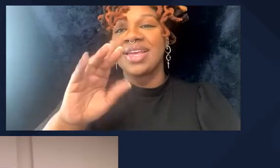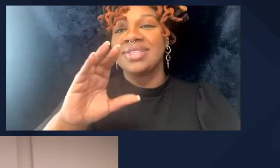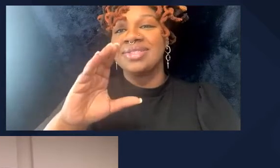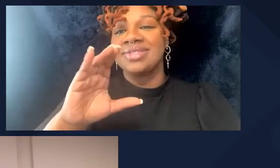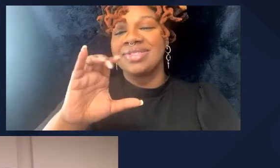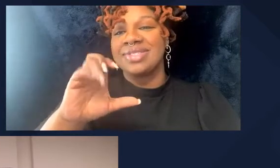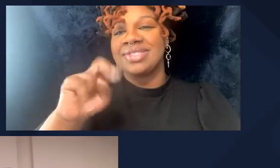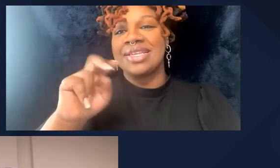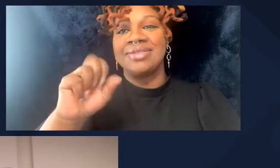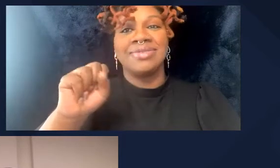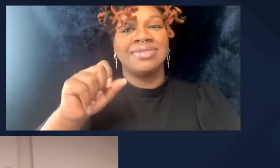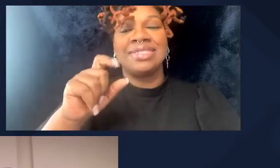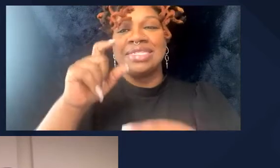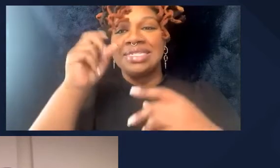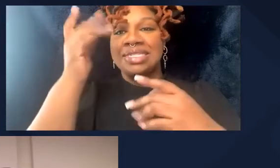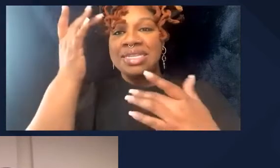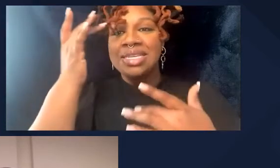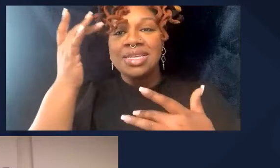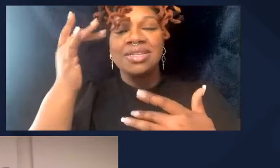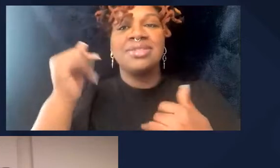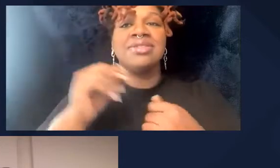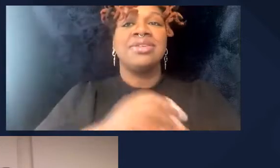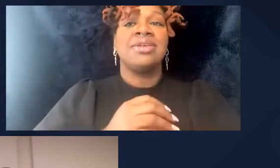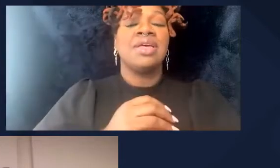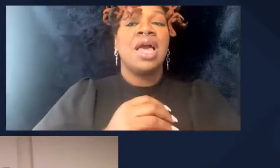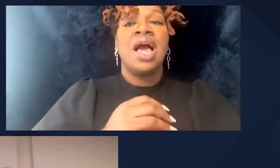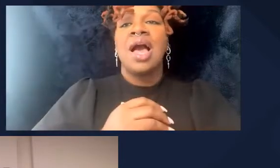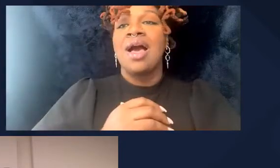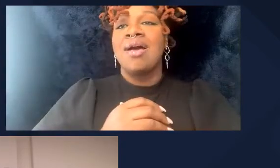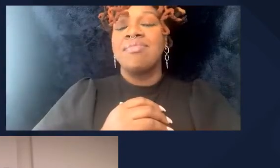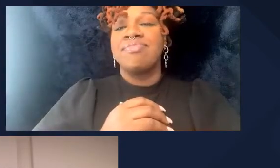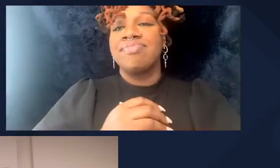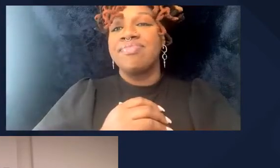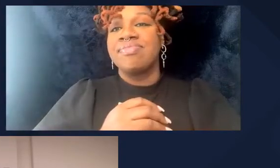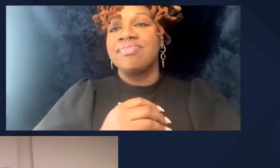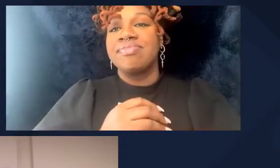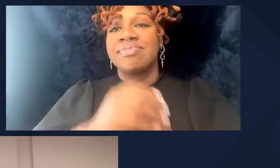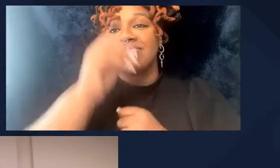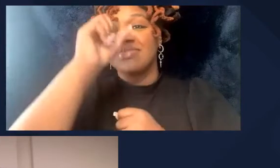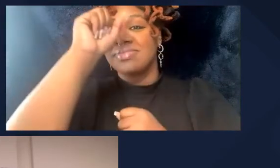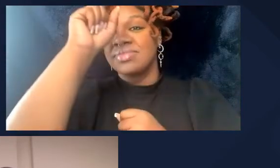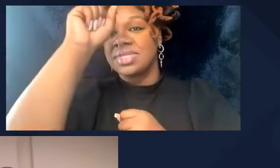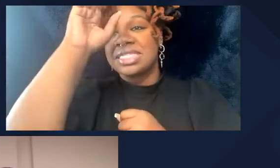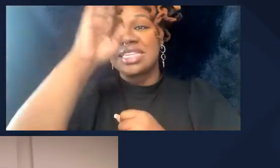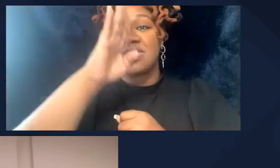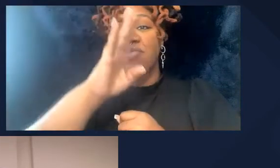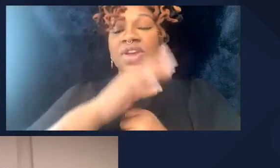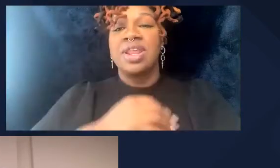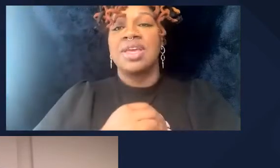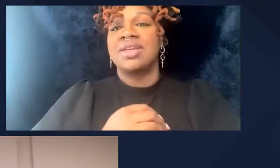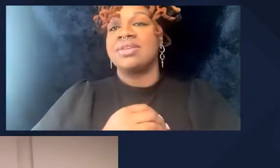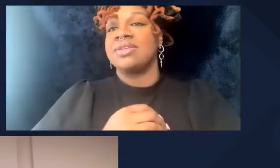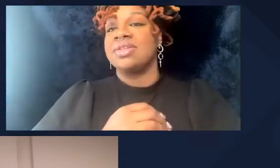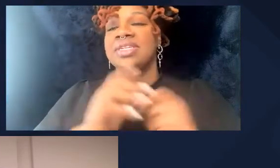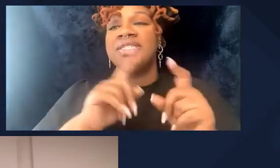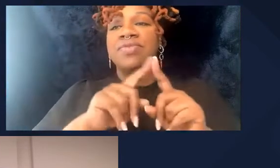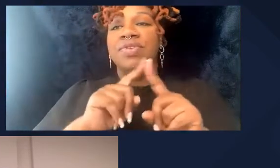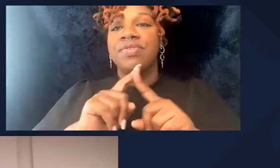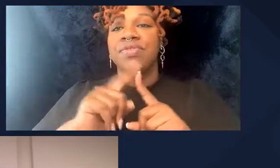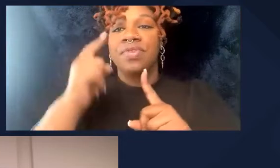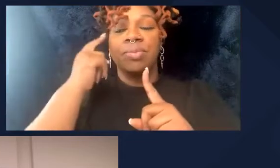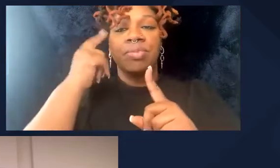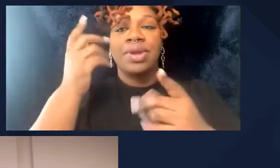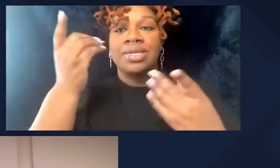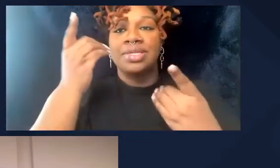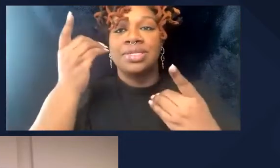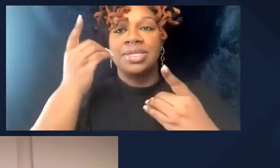into the brain, these inflammatory cytokines and chemokines, they're culprits in all of these. And so it's quite interesting and it's a burgeoning